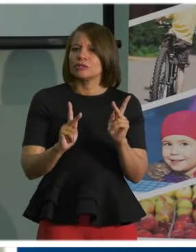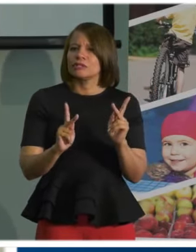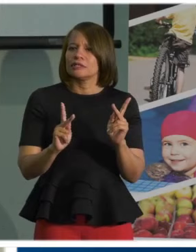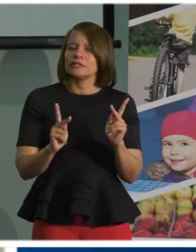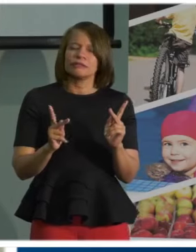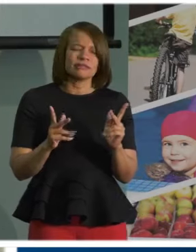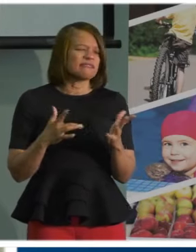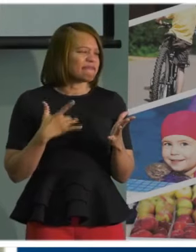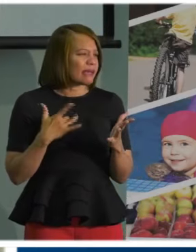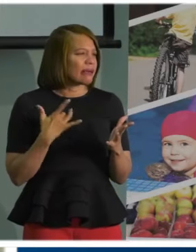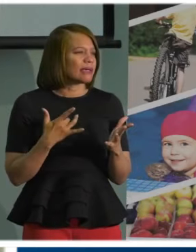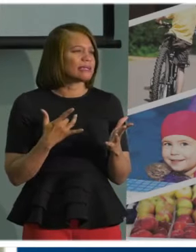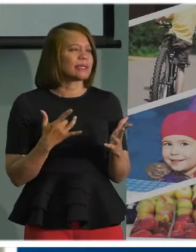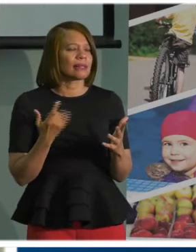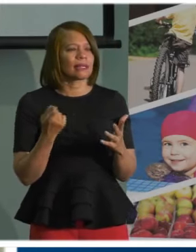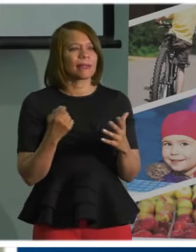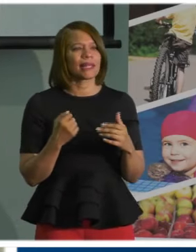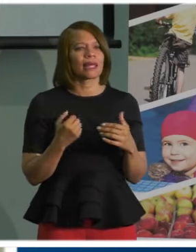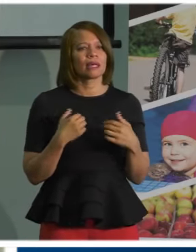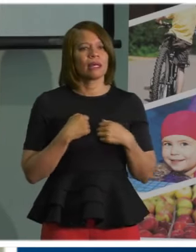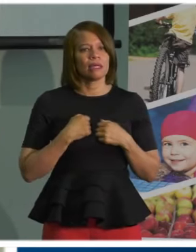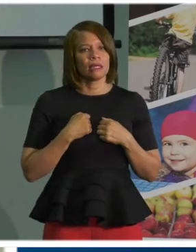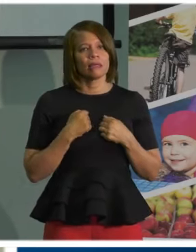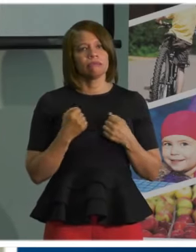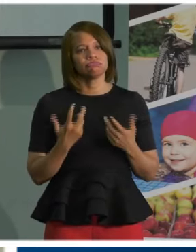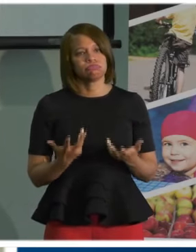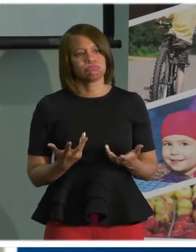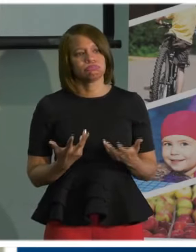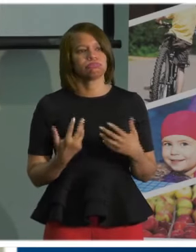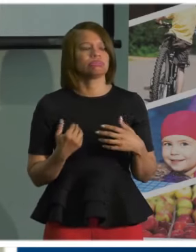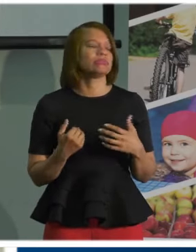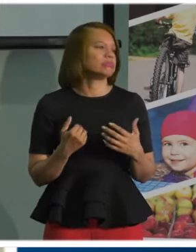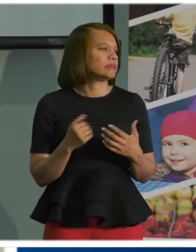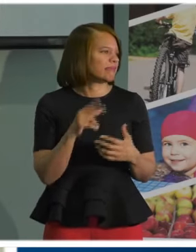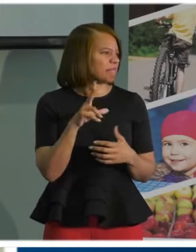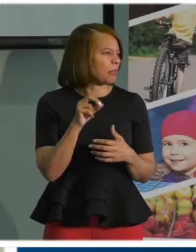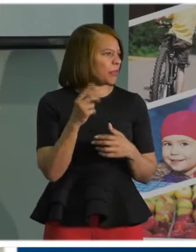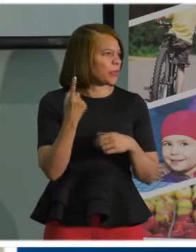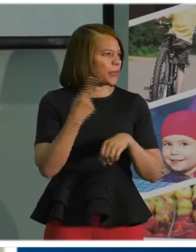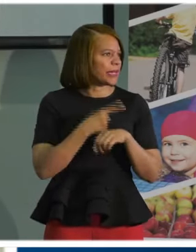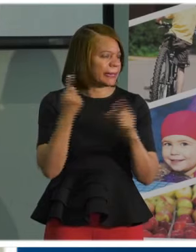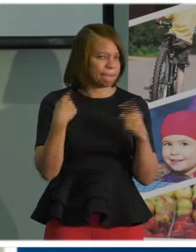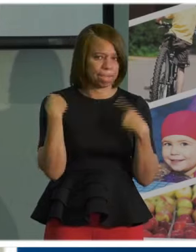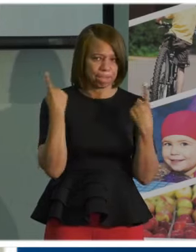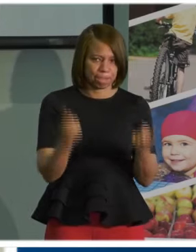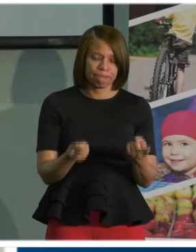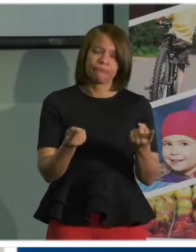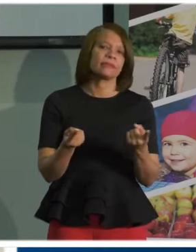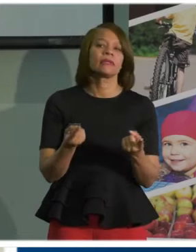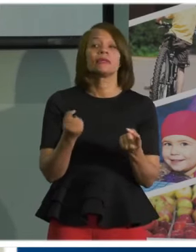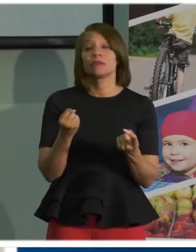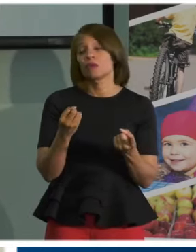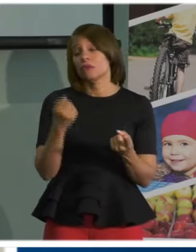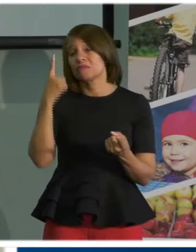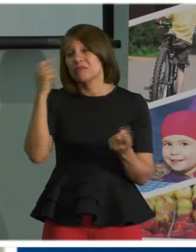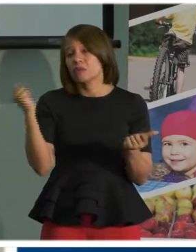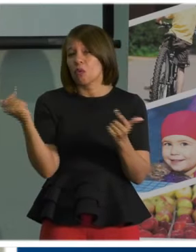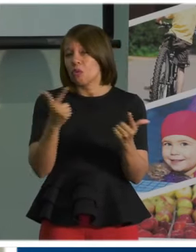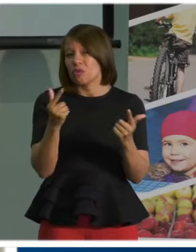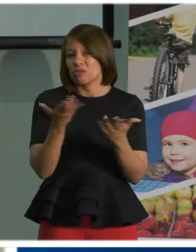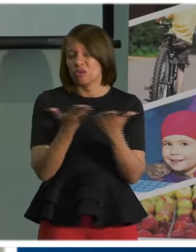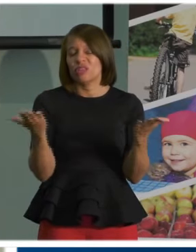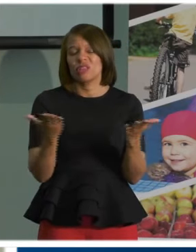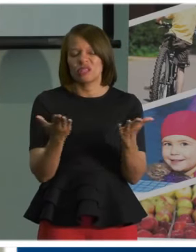uh, an exhale, a fatigue, uh, in the last 30 days. Uh, and I think all of those things have